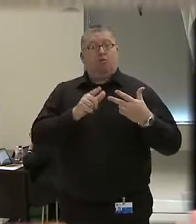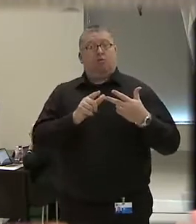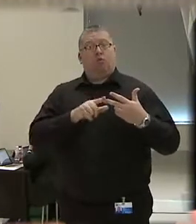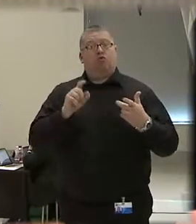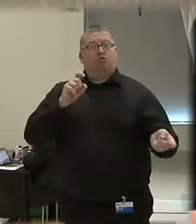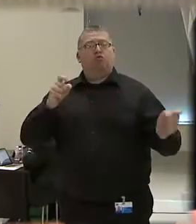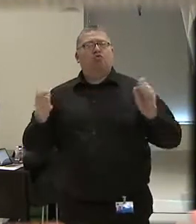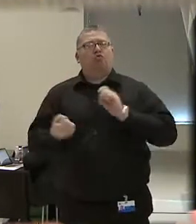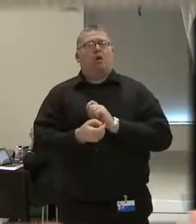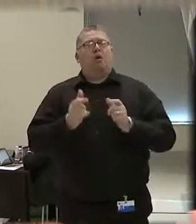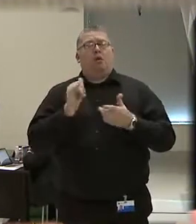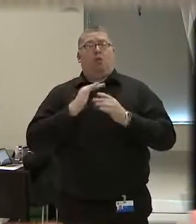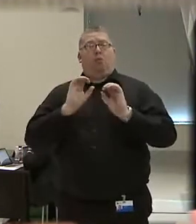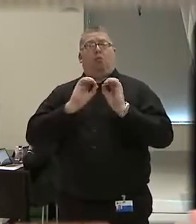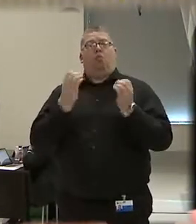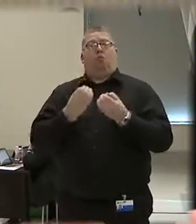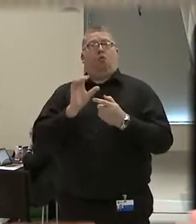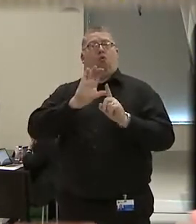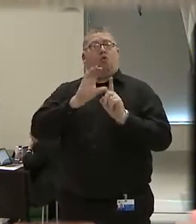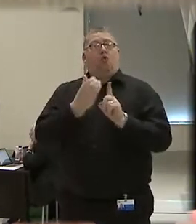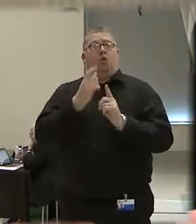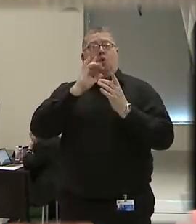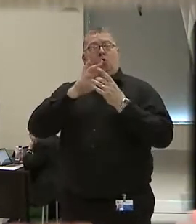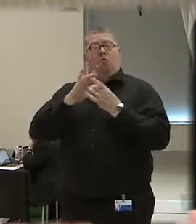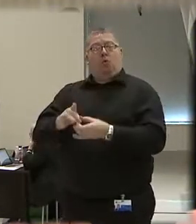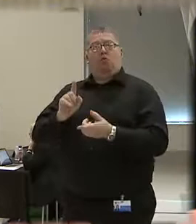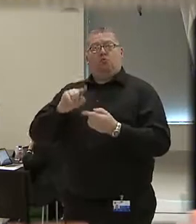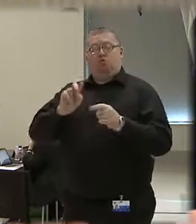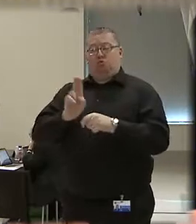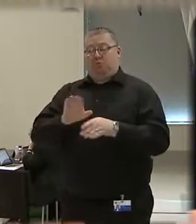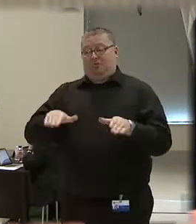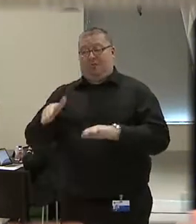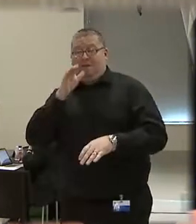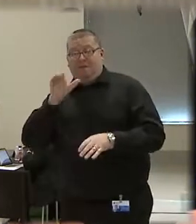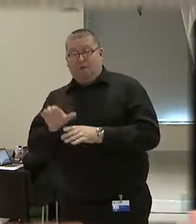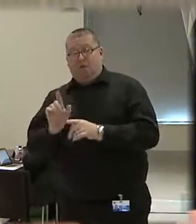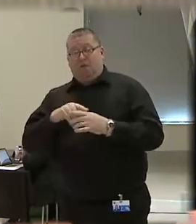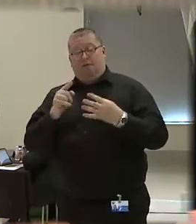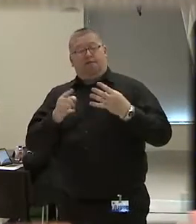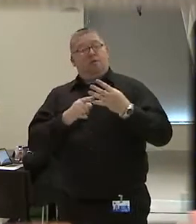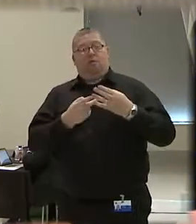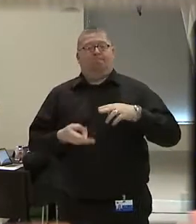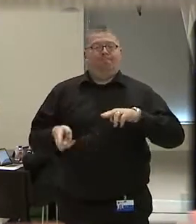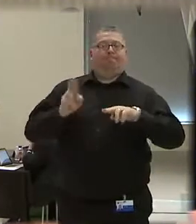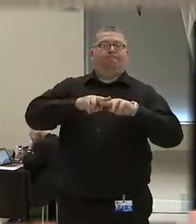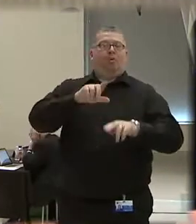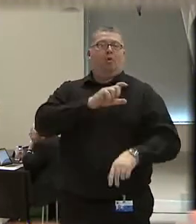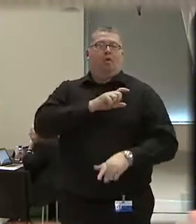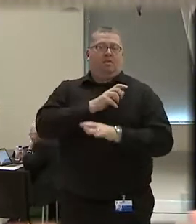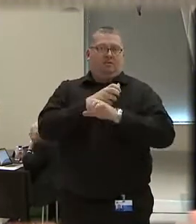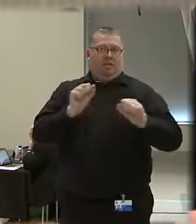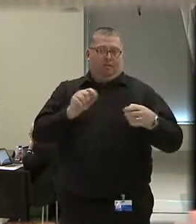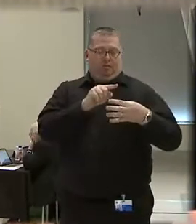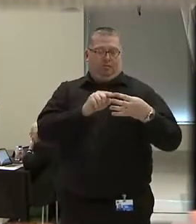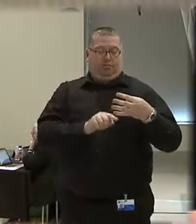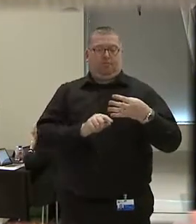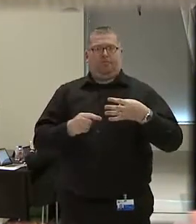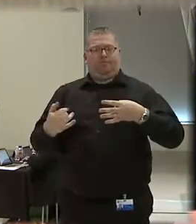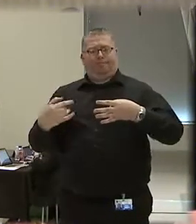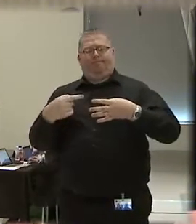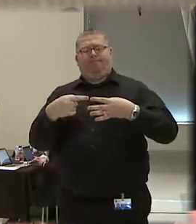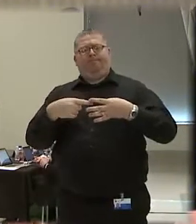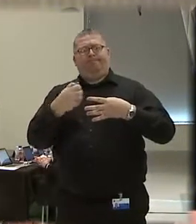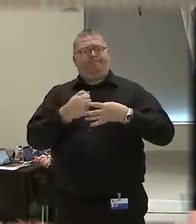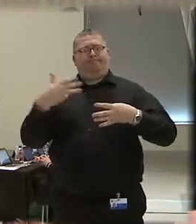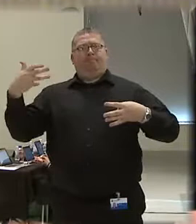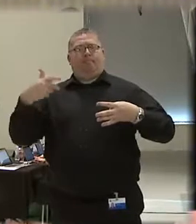Transform the organization and culture as it relates to deadly force and enhance officer safety. To organize the reform model, we